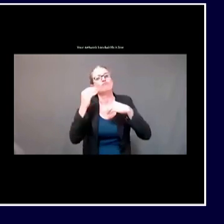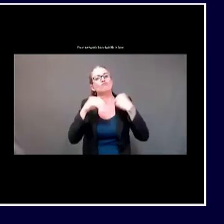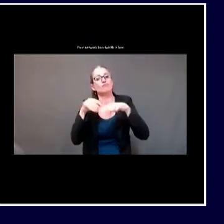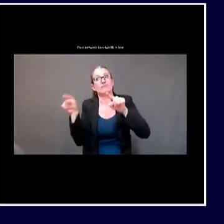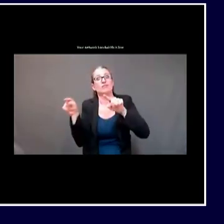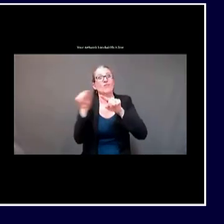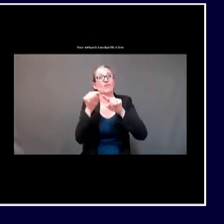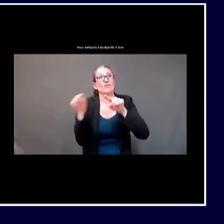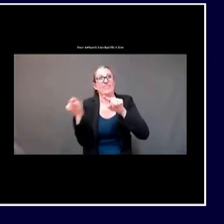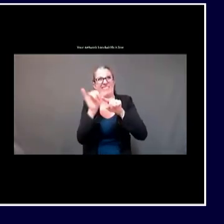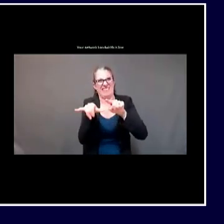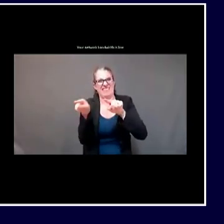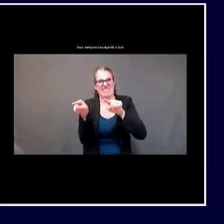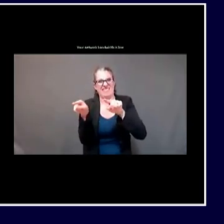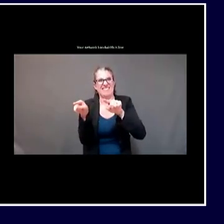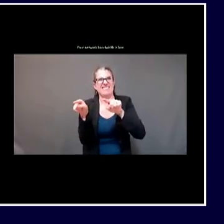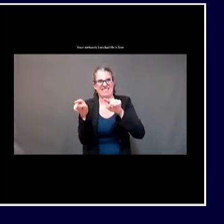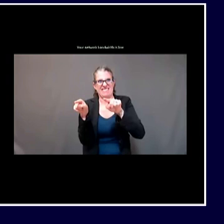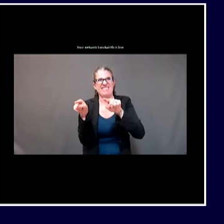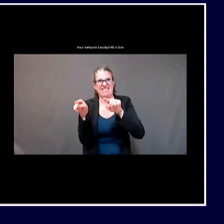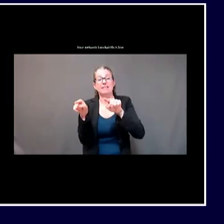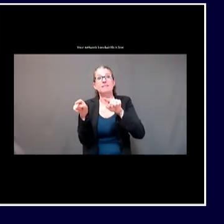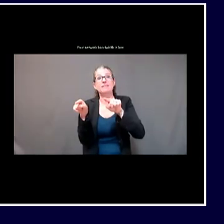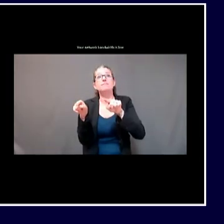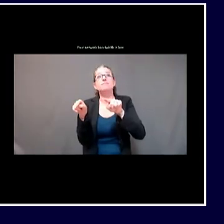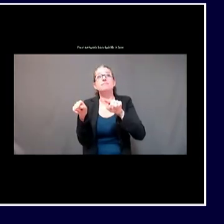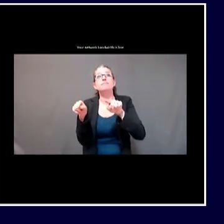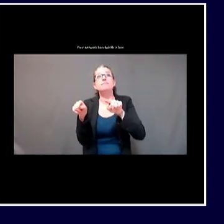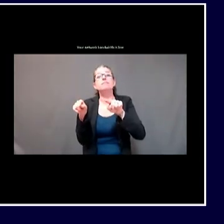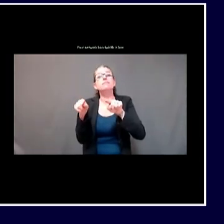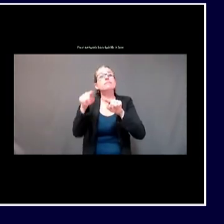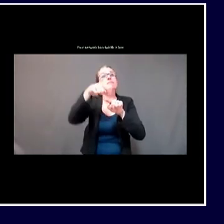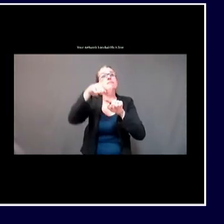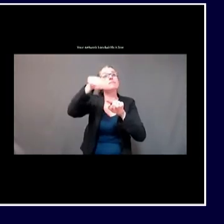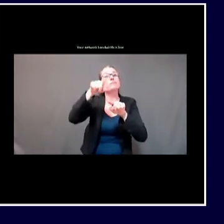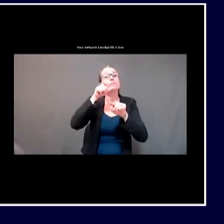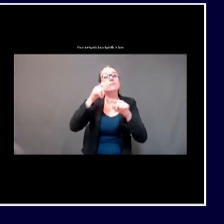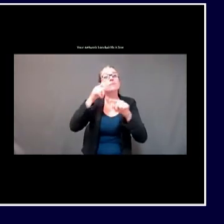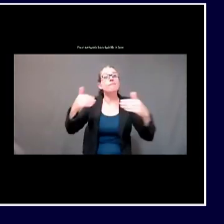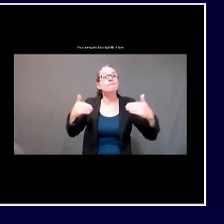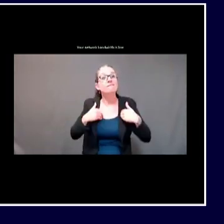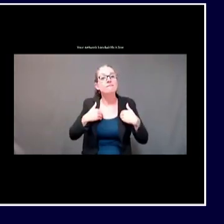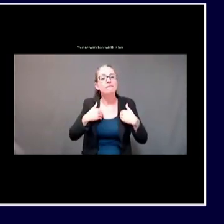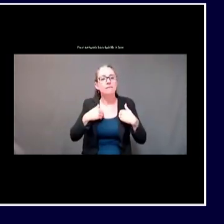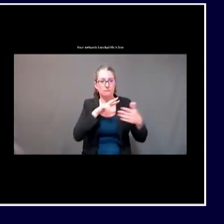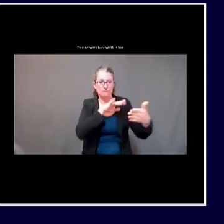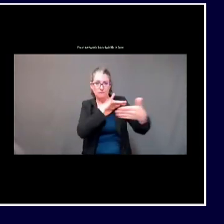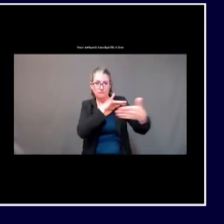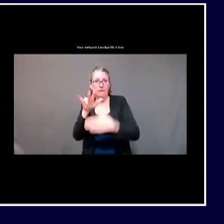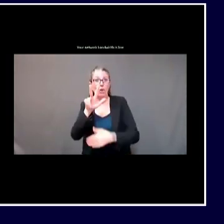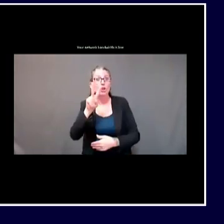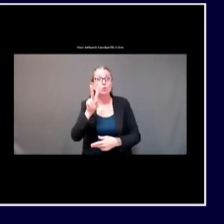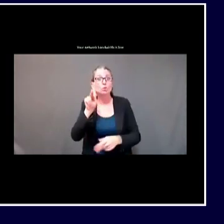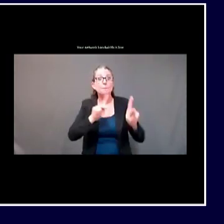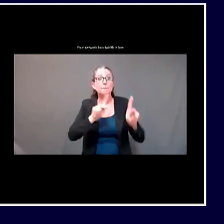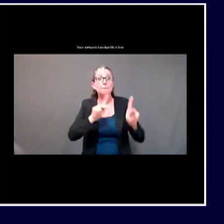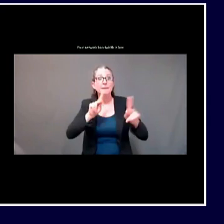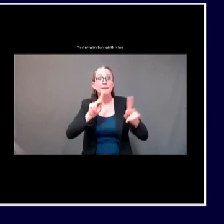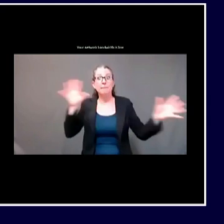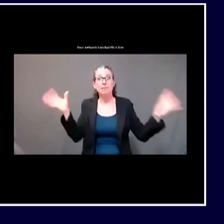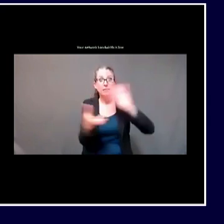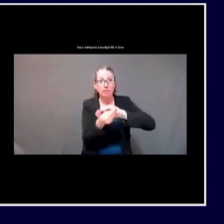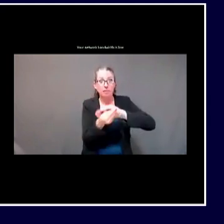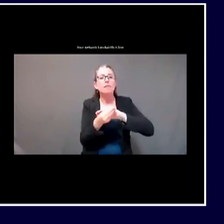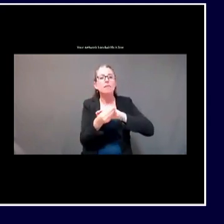range of those who have tested positive spanning age four all the way up to age 78. Seven cases